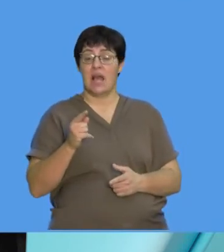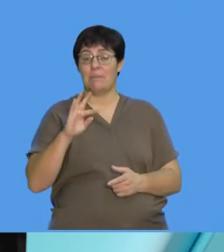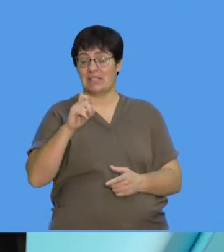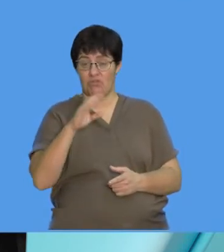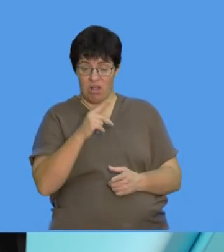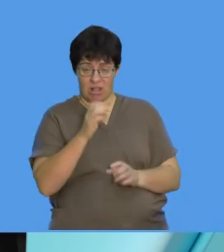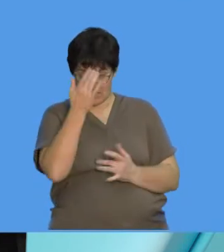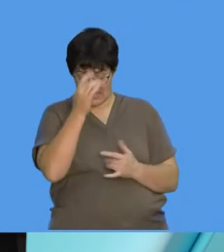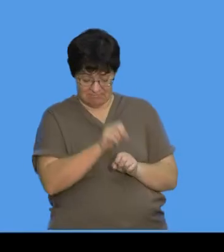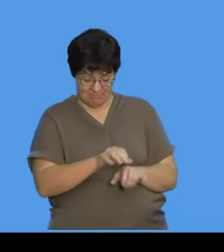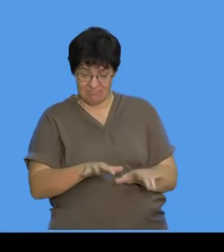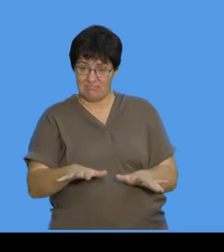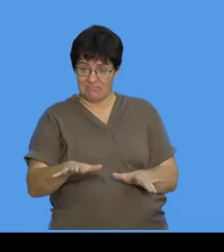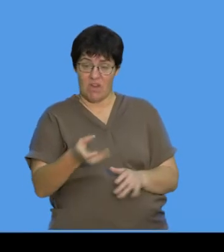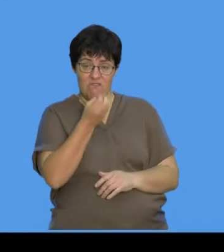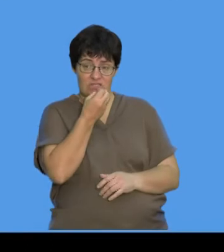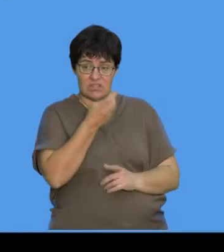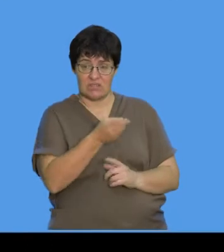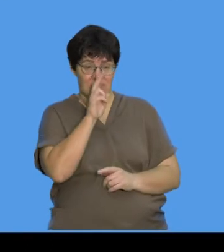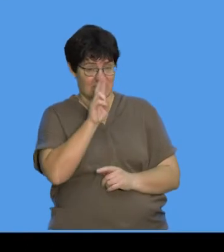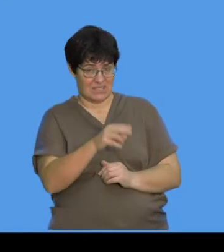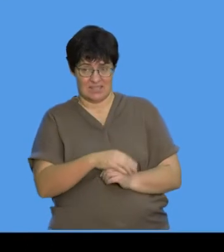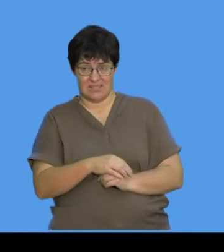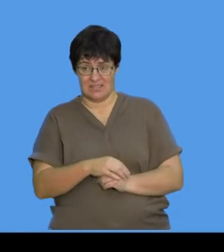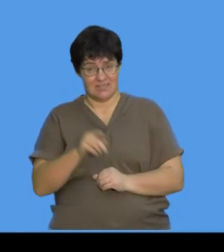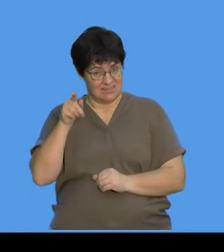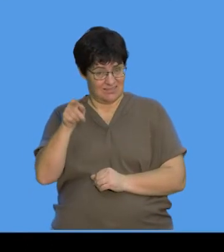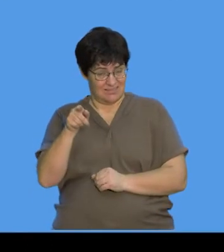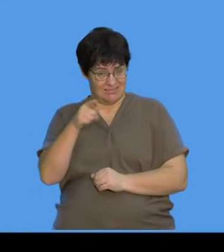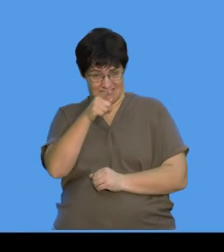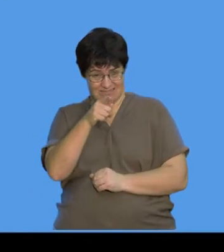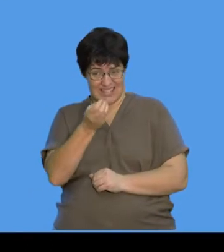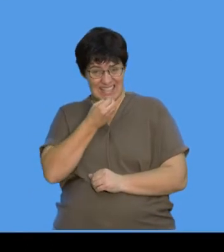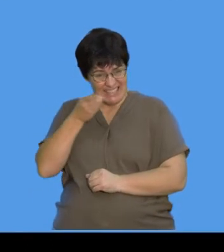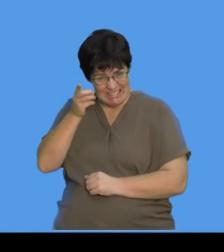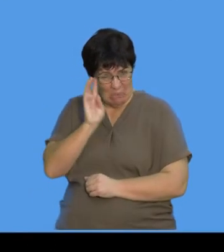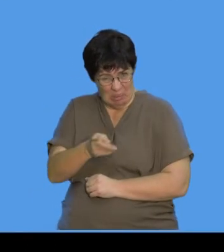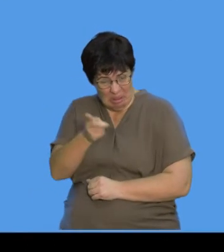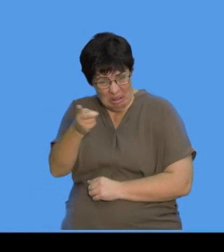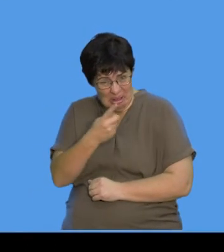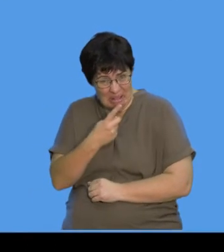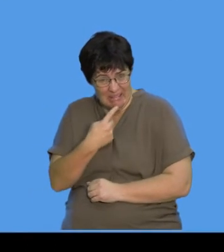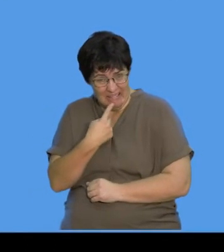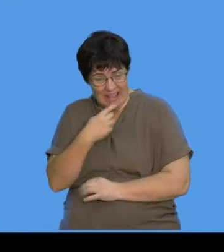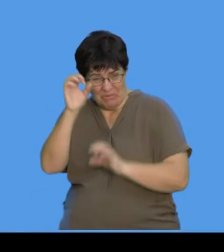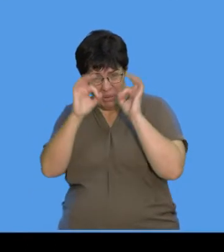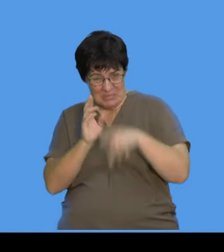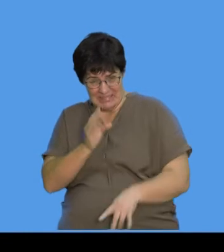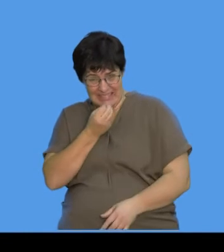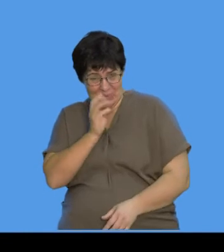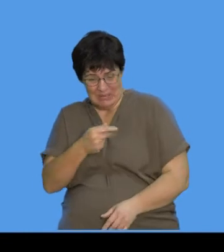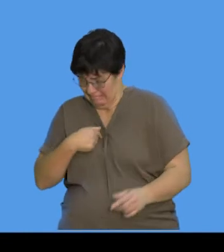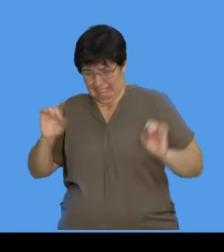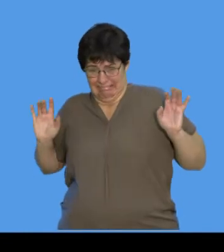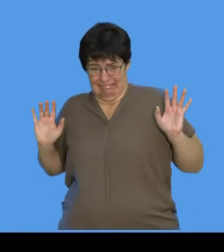a bacterial disease, if you have a look over here, I don't know about you, but I really am not going to want to eat those